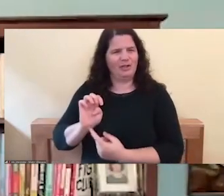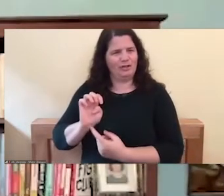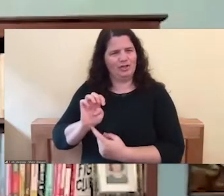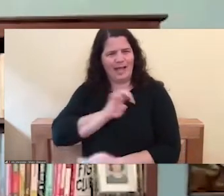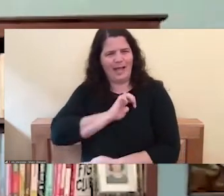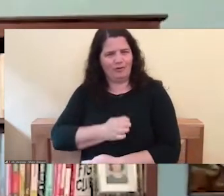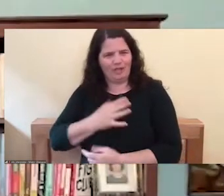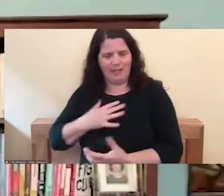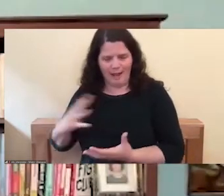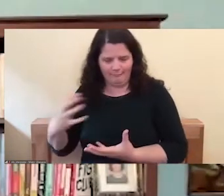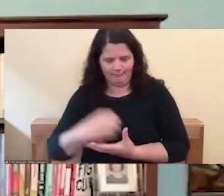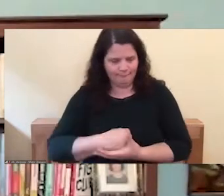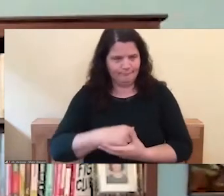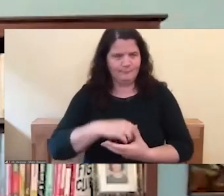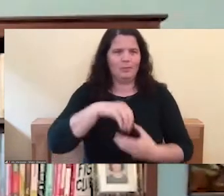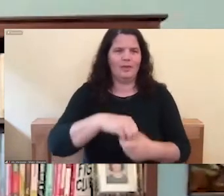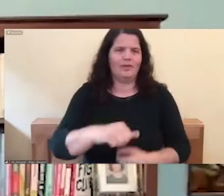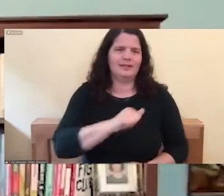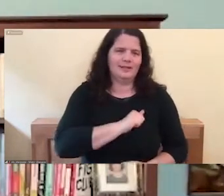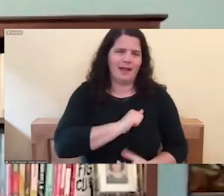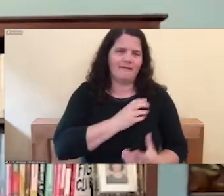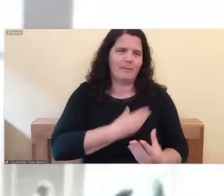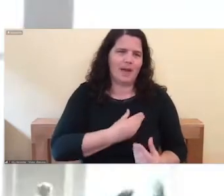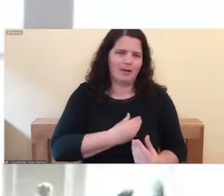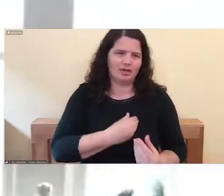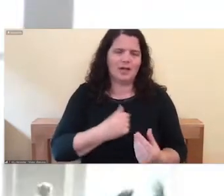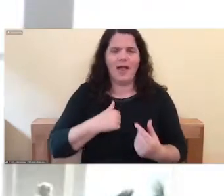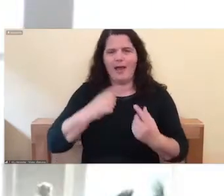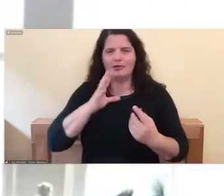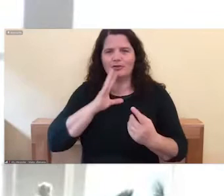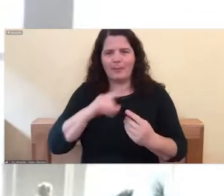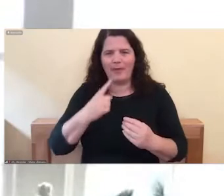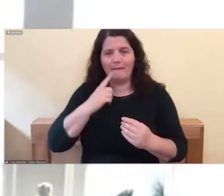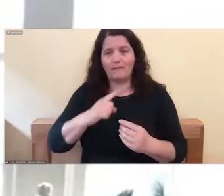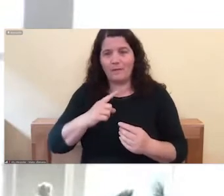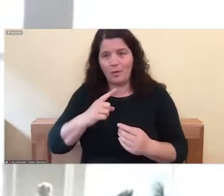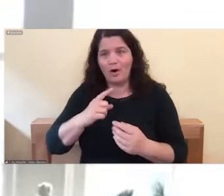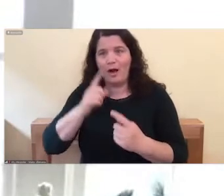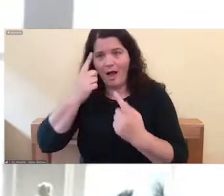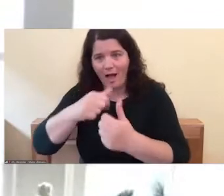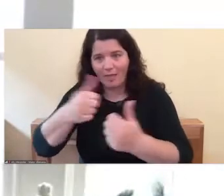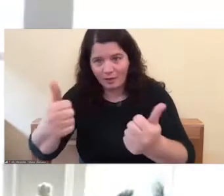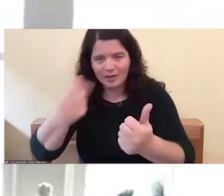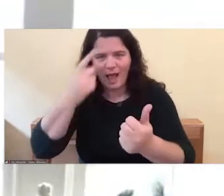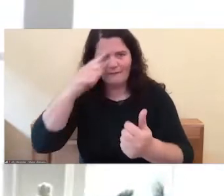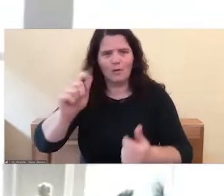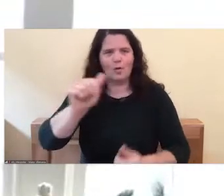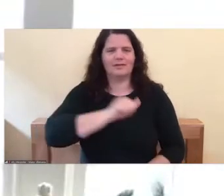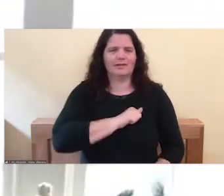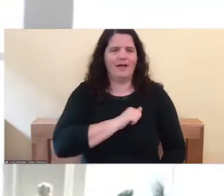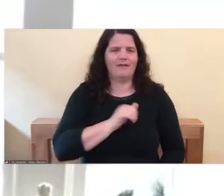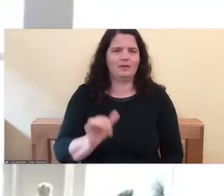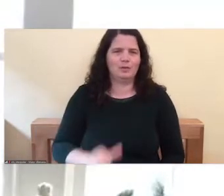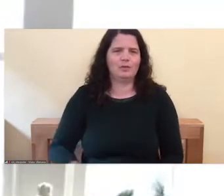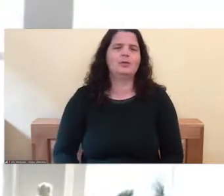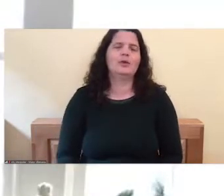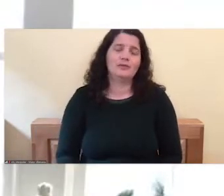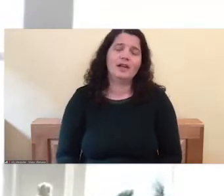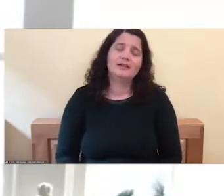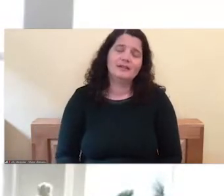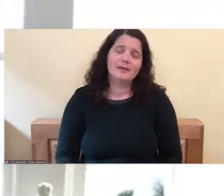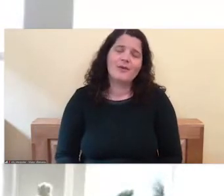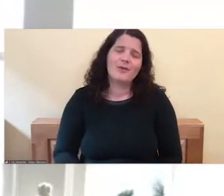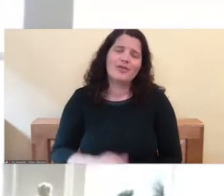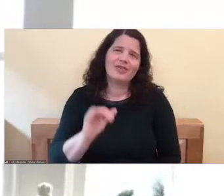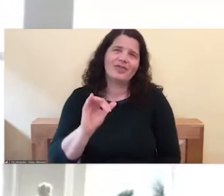ourselves as well. It goes inward and outward. Right. Yeah. Yeah. Kind of eliminating that distinction between self and other.